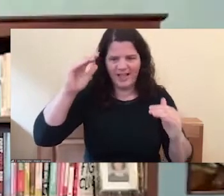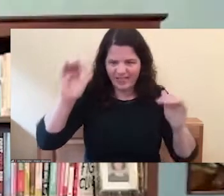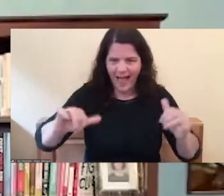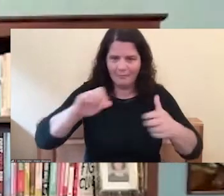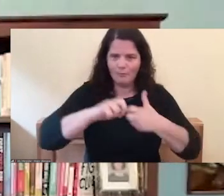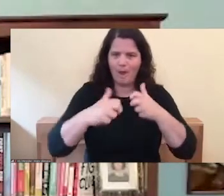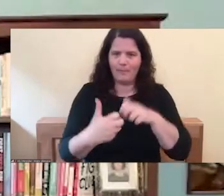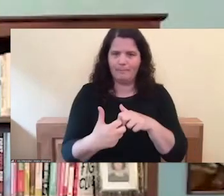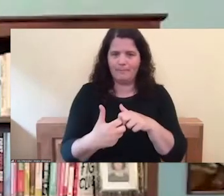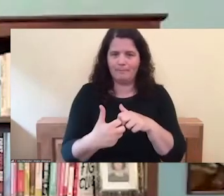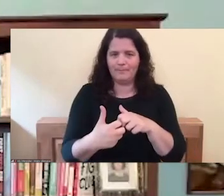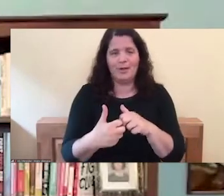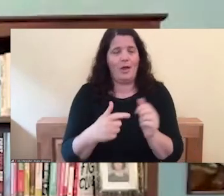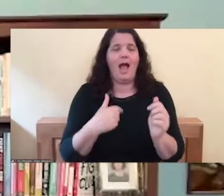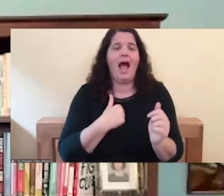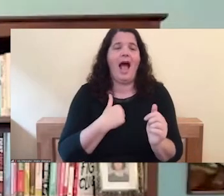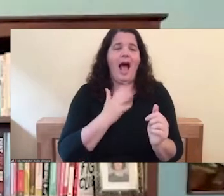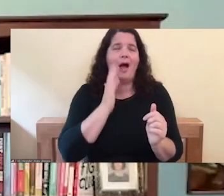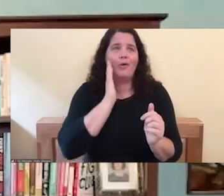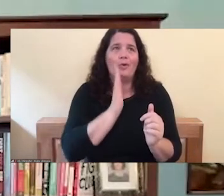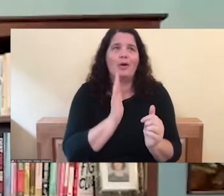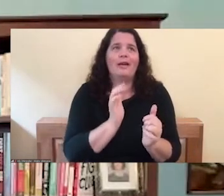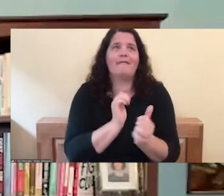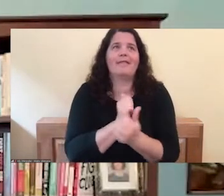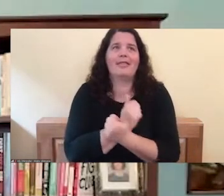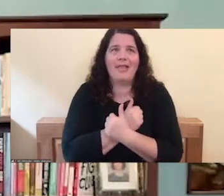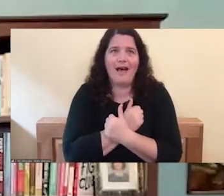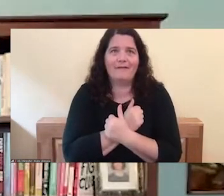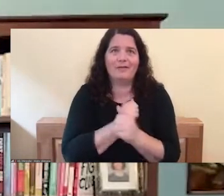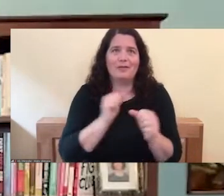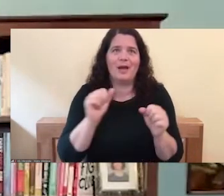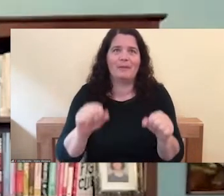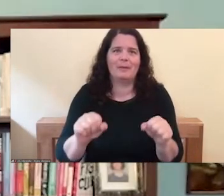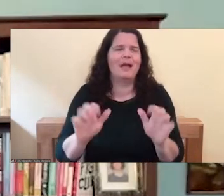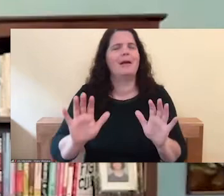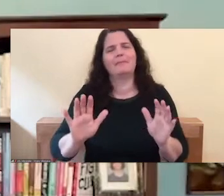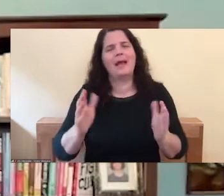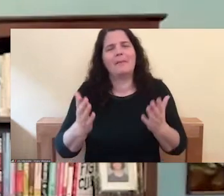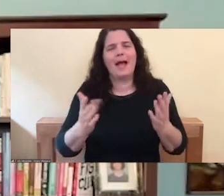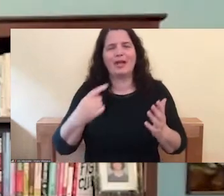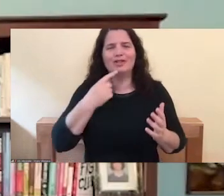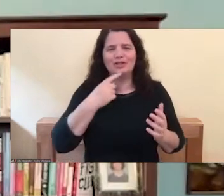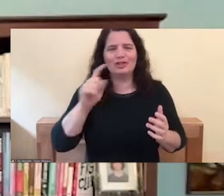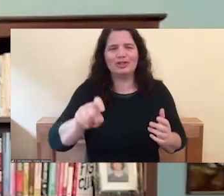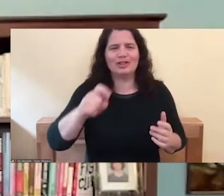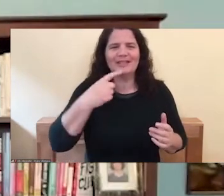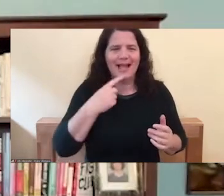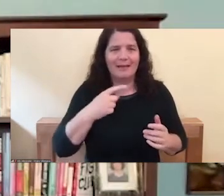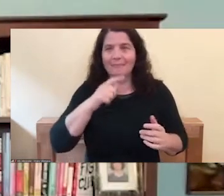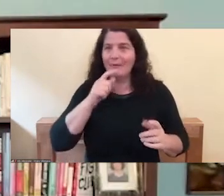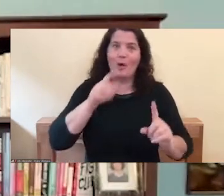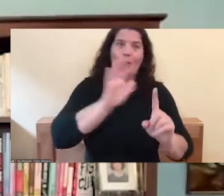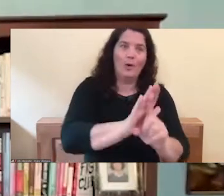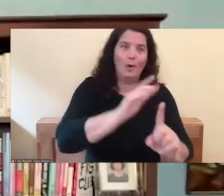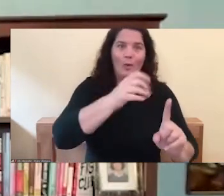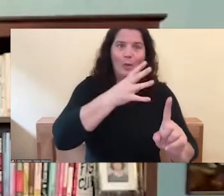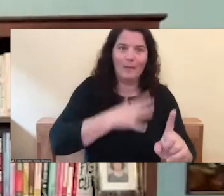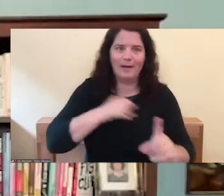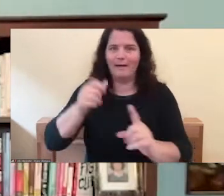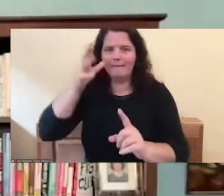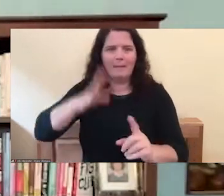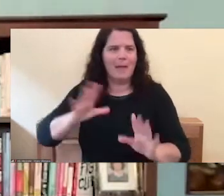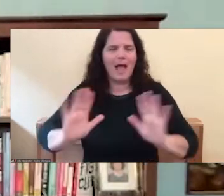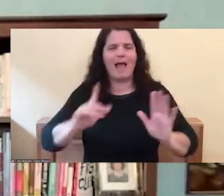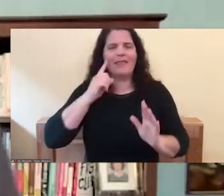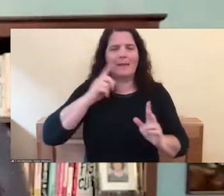the ability to write a book for men, people social, and I should say people socialized as men. I don't even think there is an actual male or